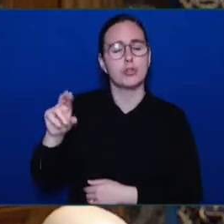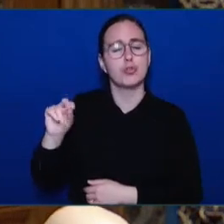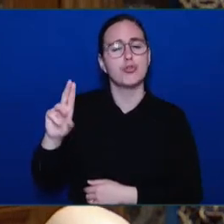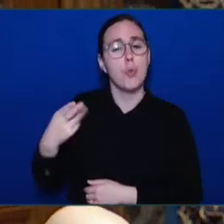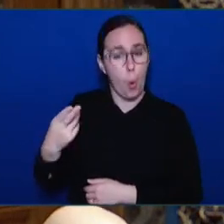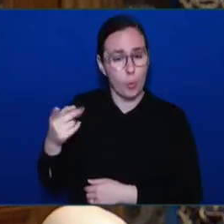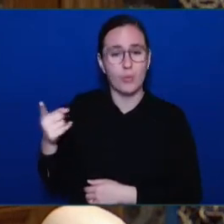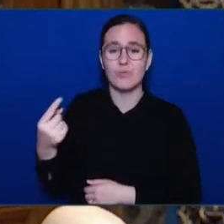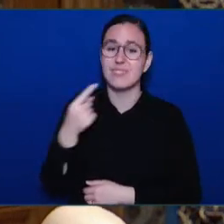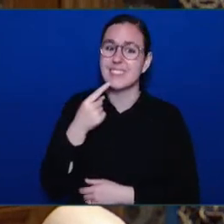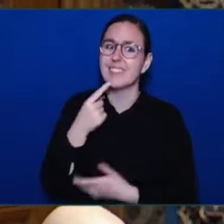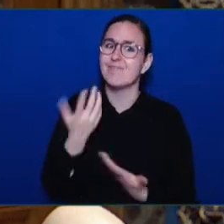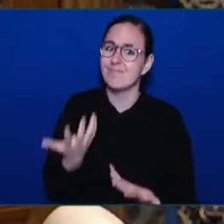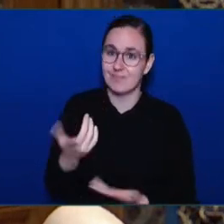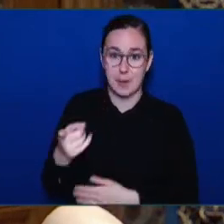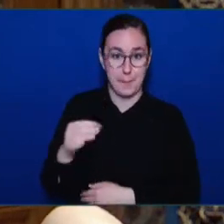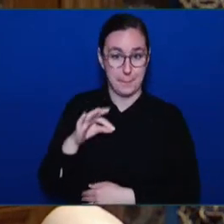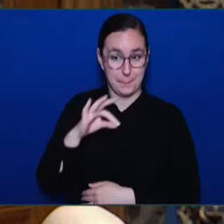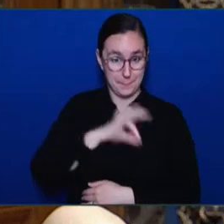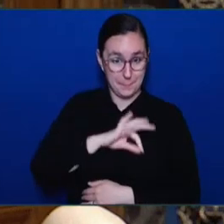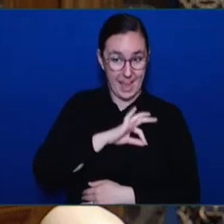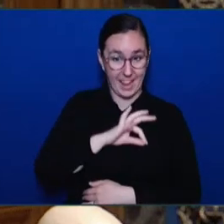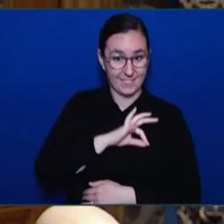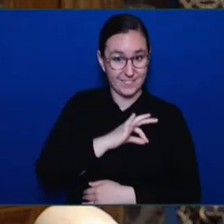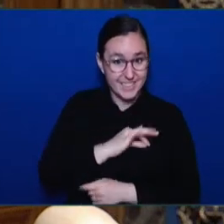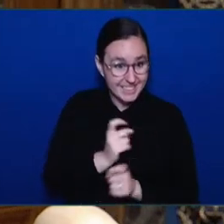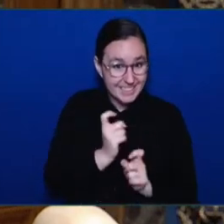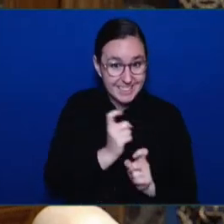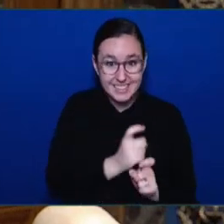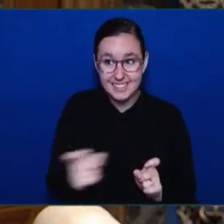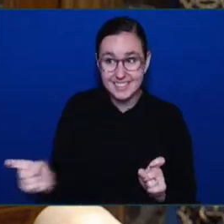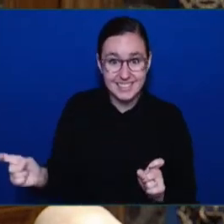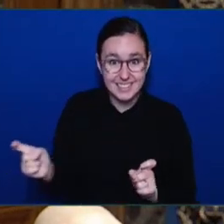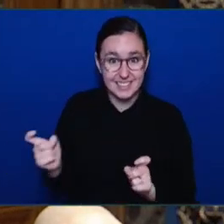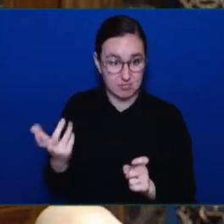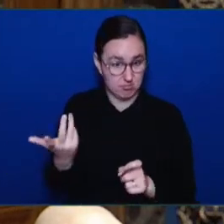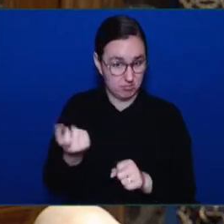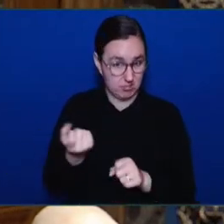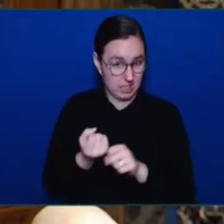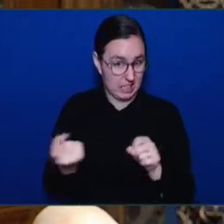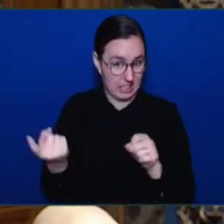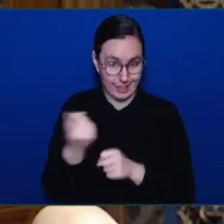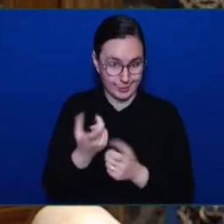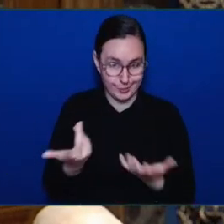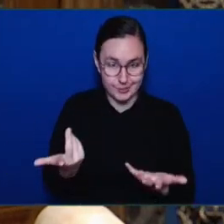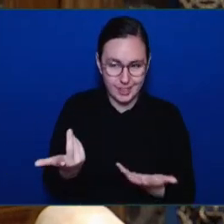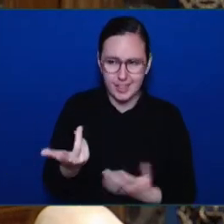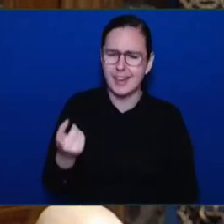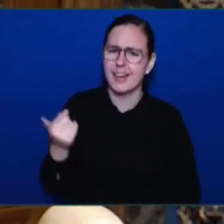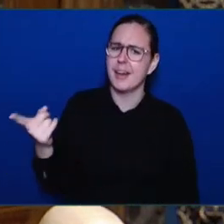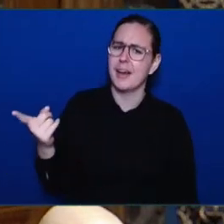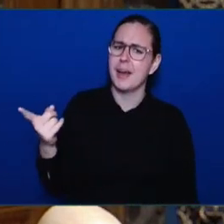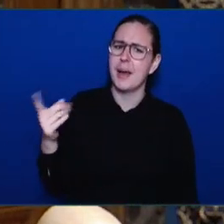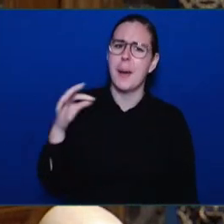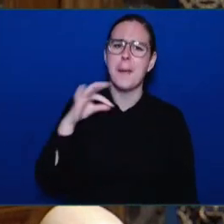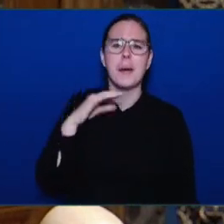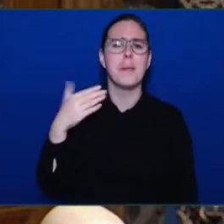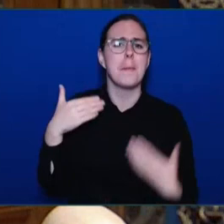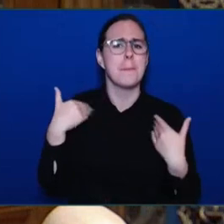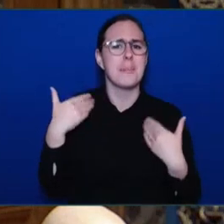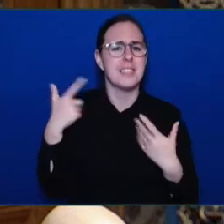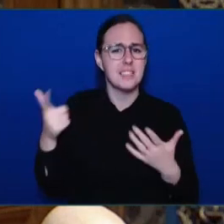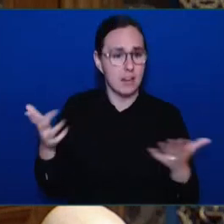over the weekend, Minister Qualtrough indicated that she is encouraging the provinces to step up and fill the gap